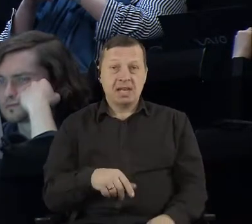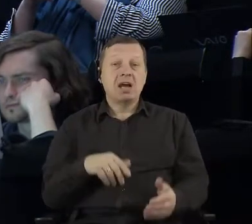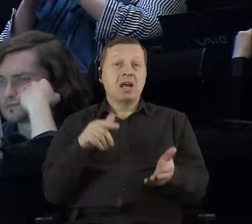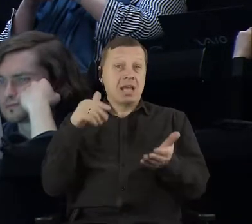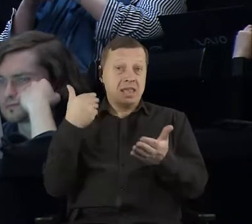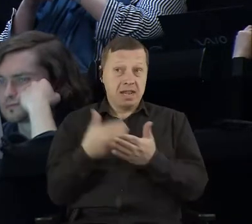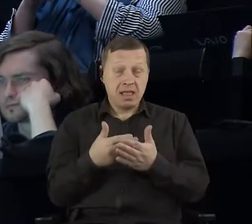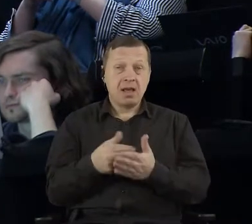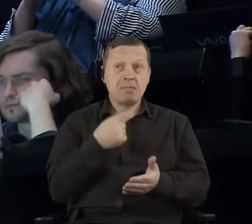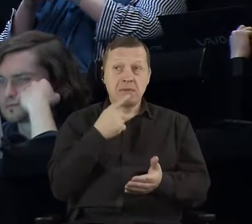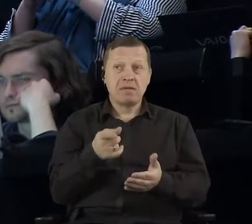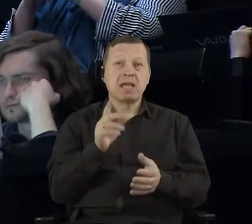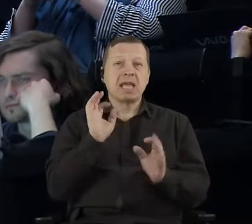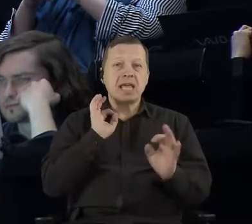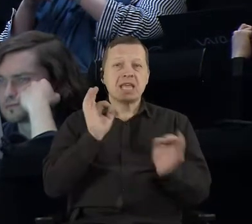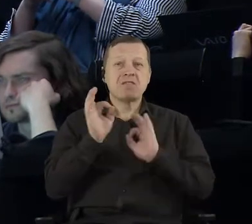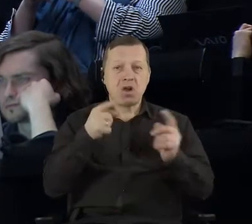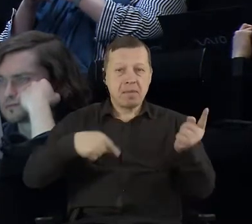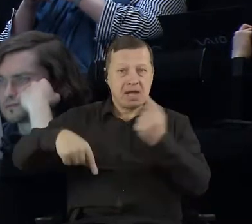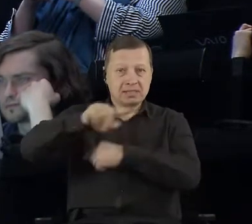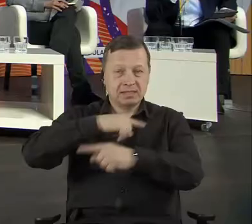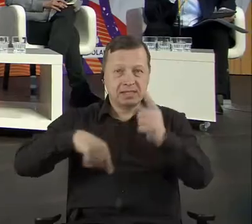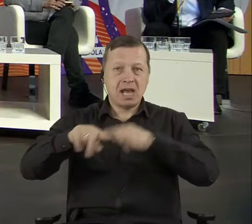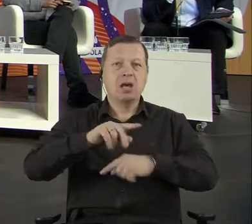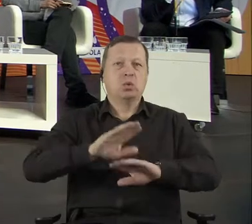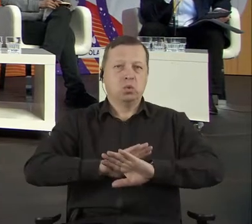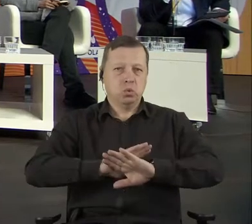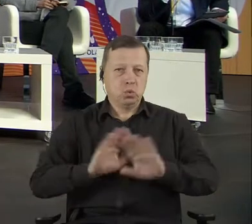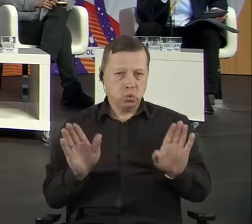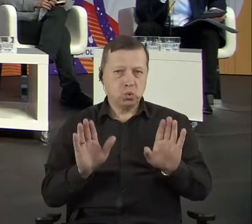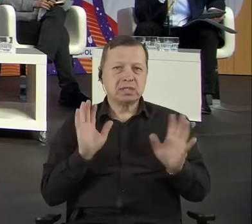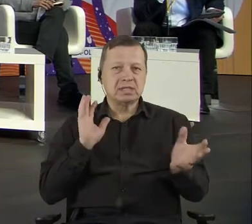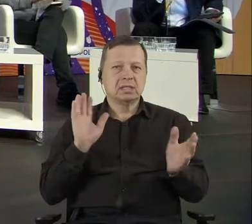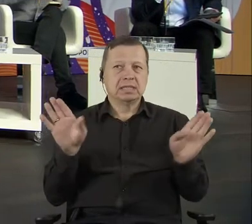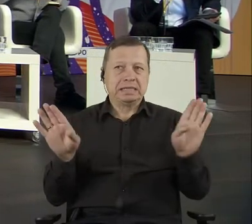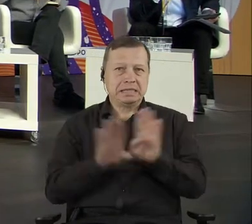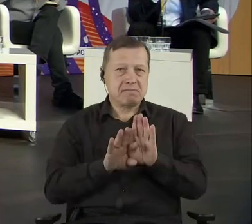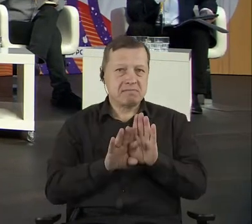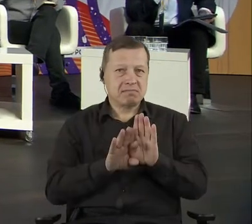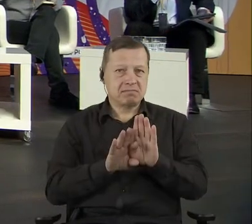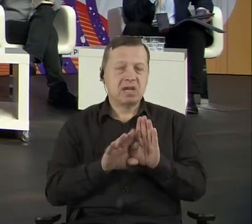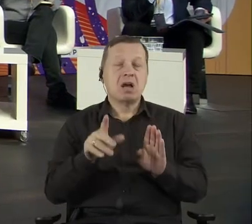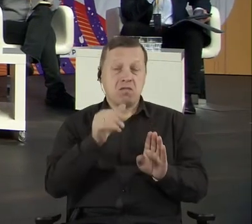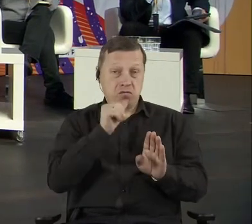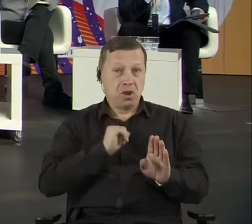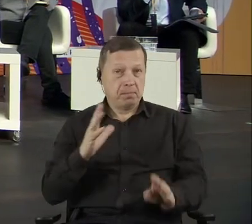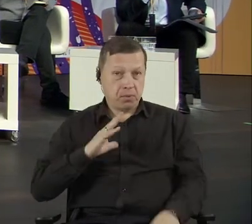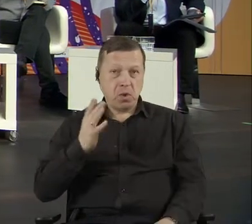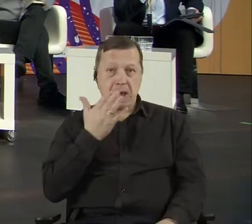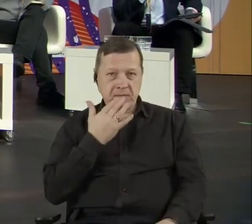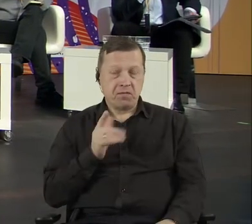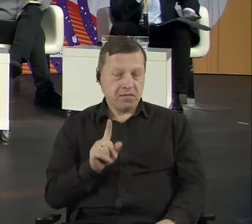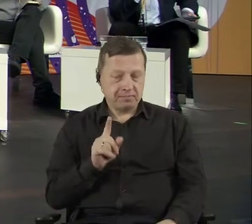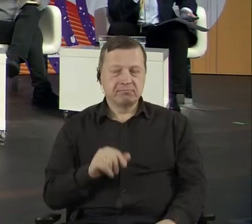often here, but just to tell you, to briefly to guide you through the story that